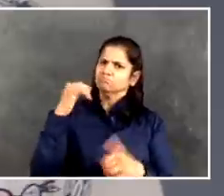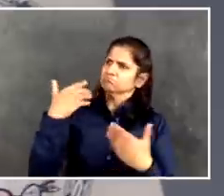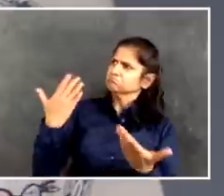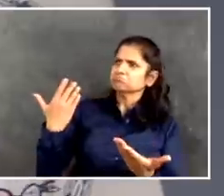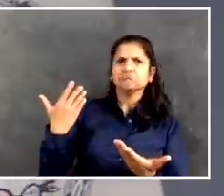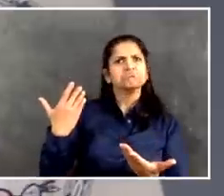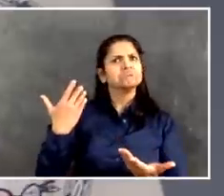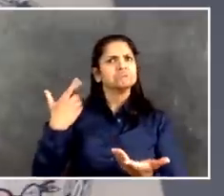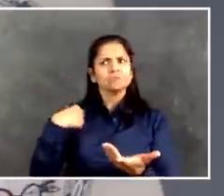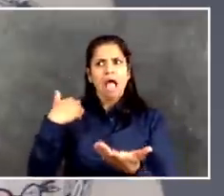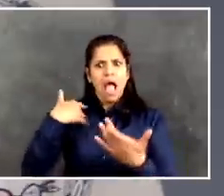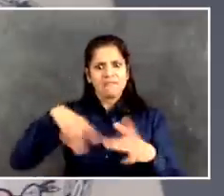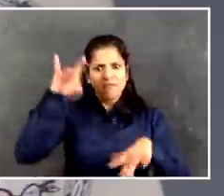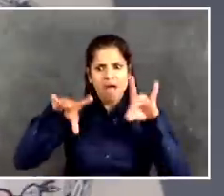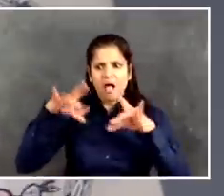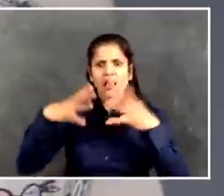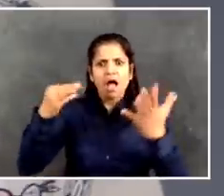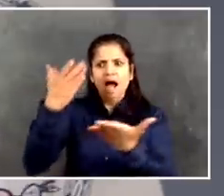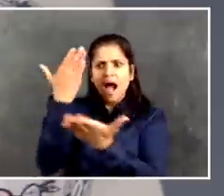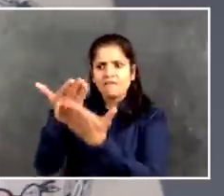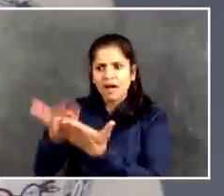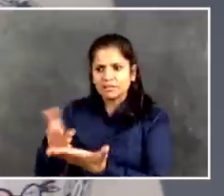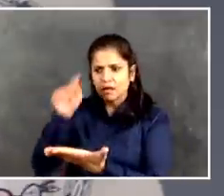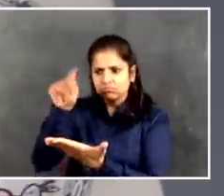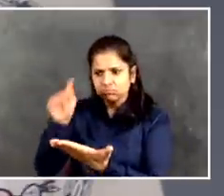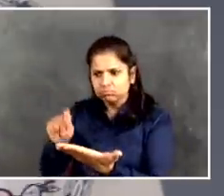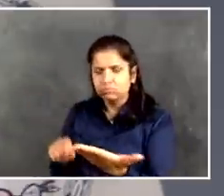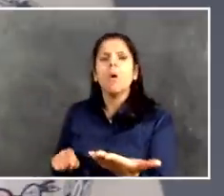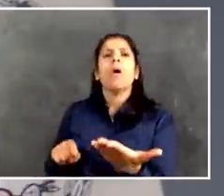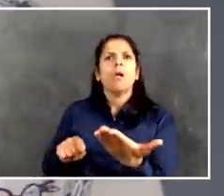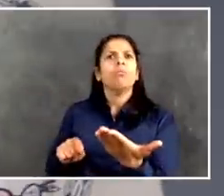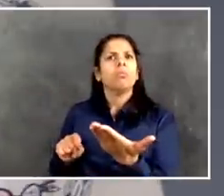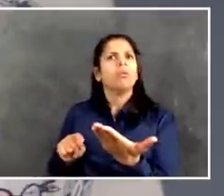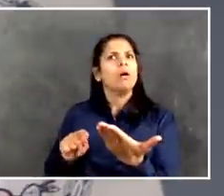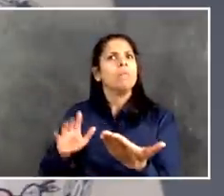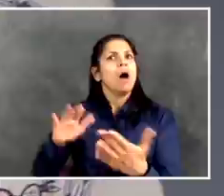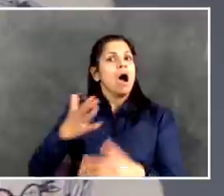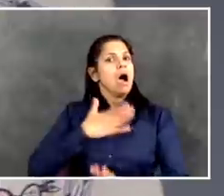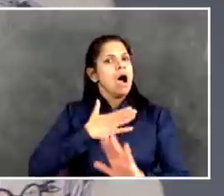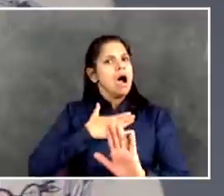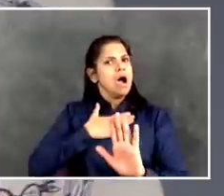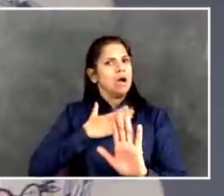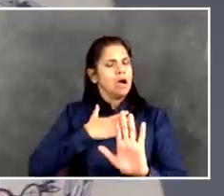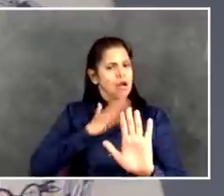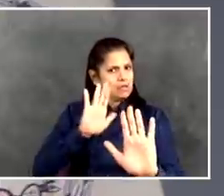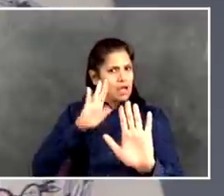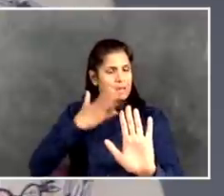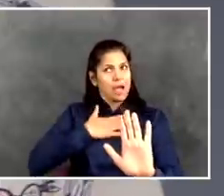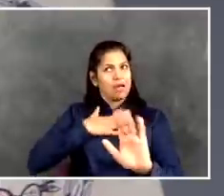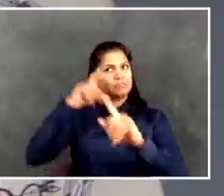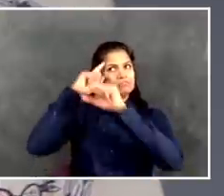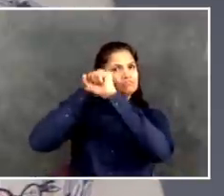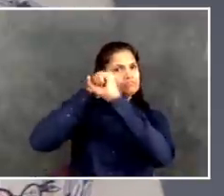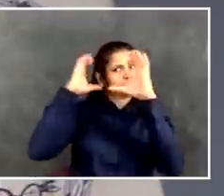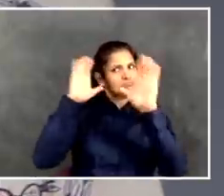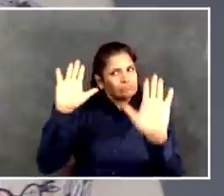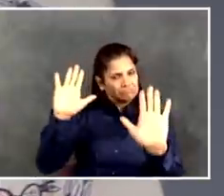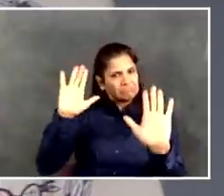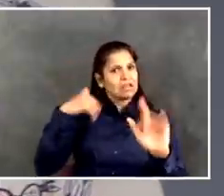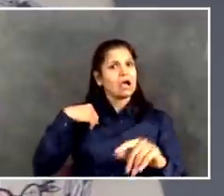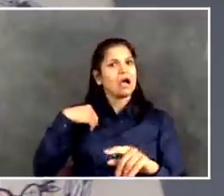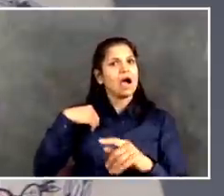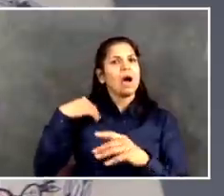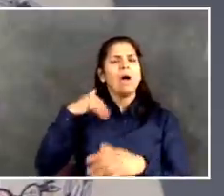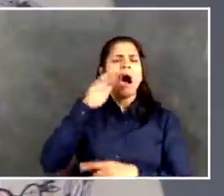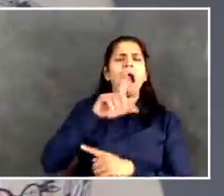That's my layman's assumption based on the conversations we've had. But now we have a fabulous panel of four doctors. Let's see what you guys want to add to